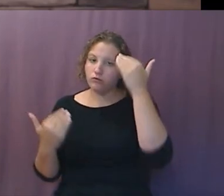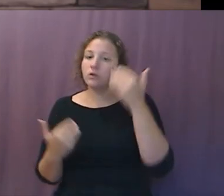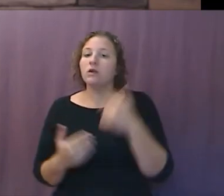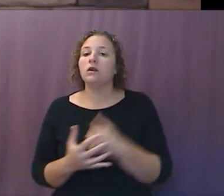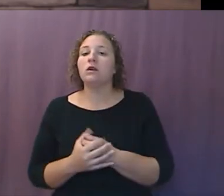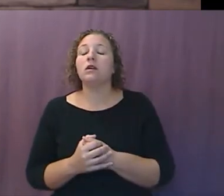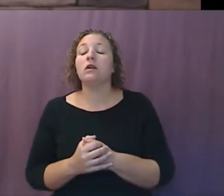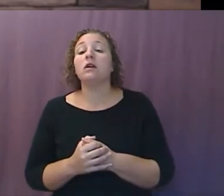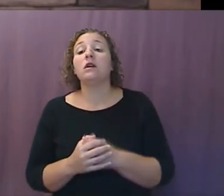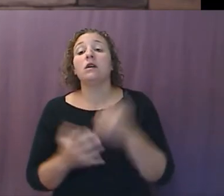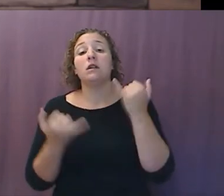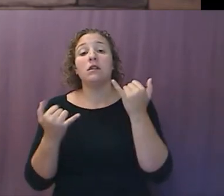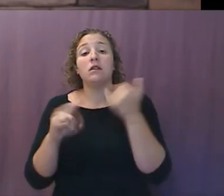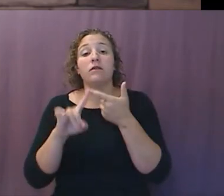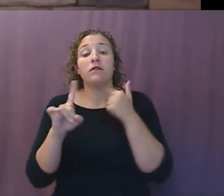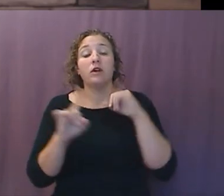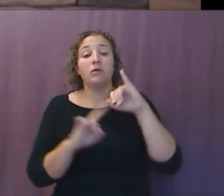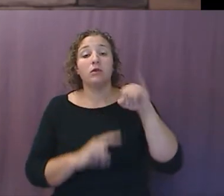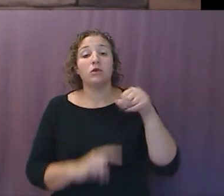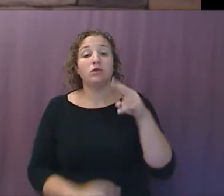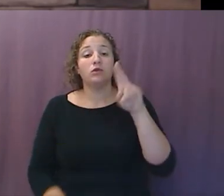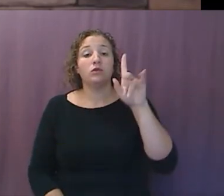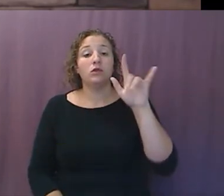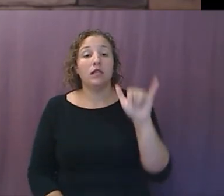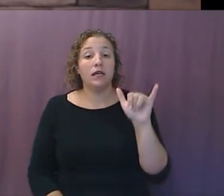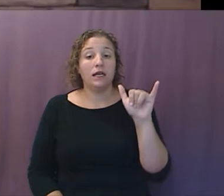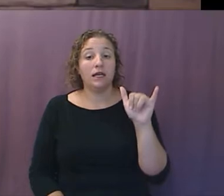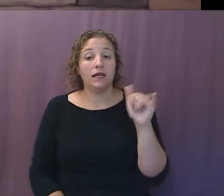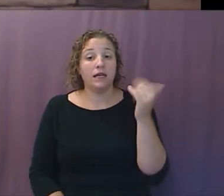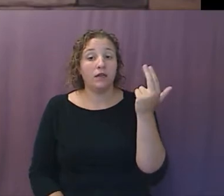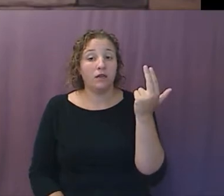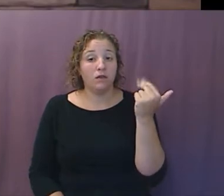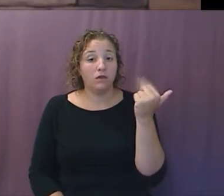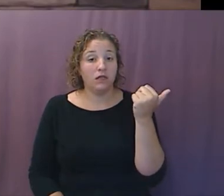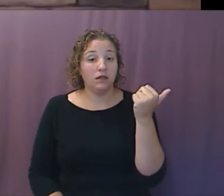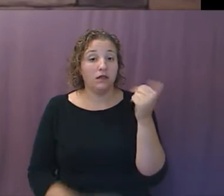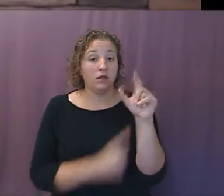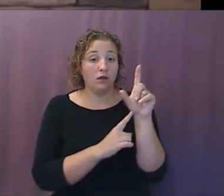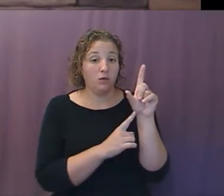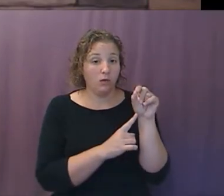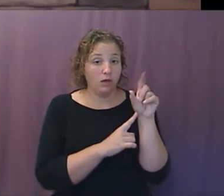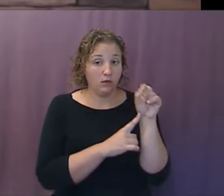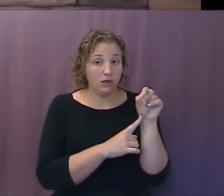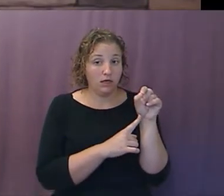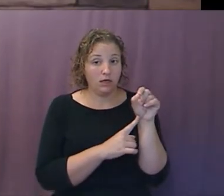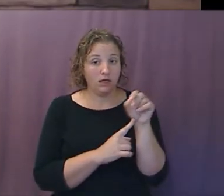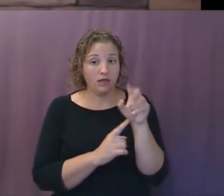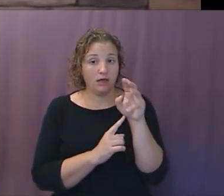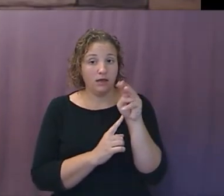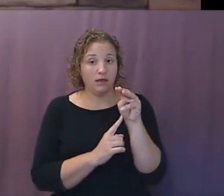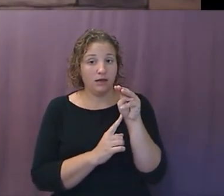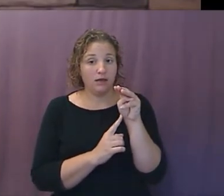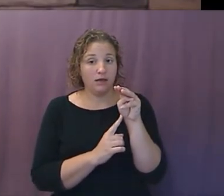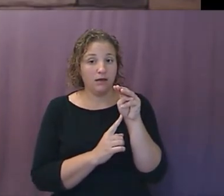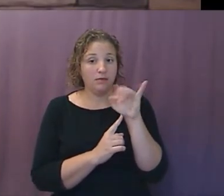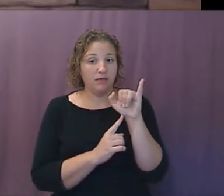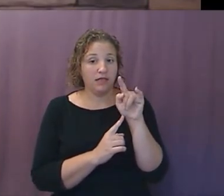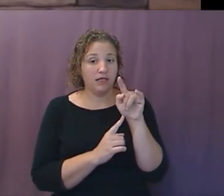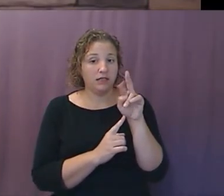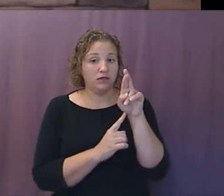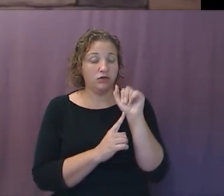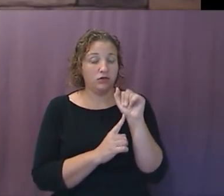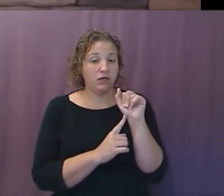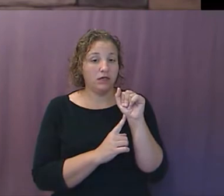July 13th, 2020. Mitra, M-I-T-R-E. Mitra Corp